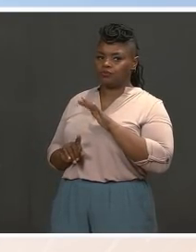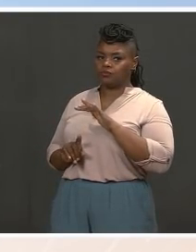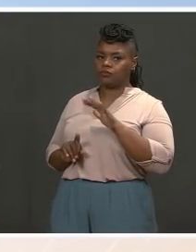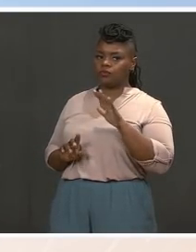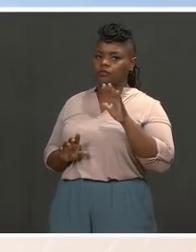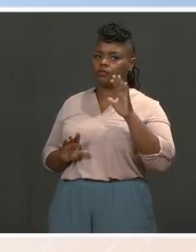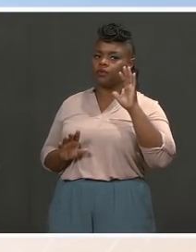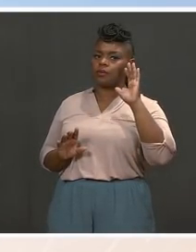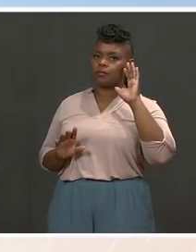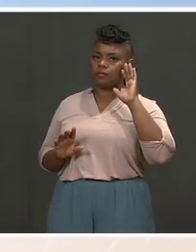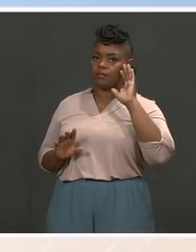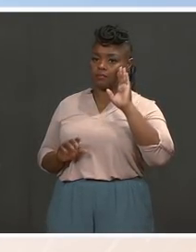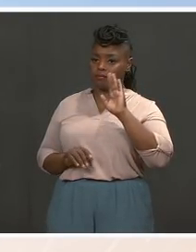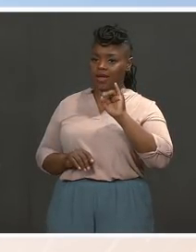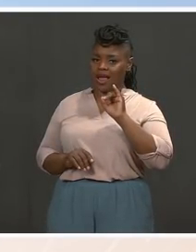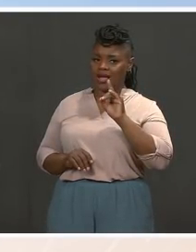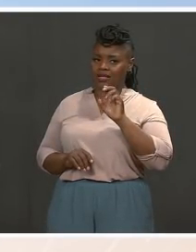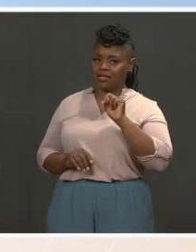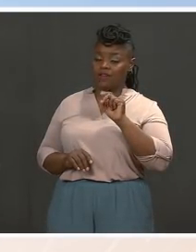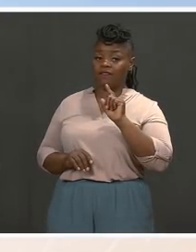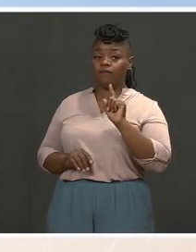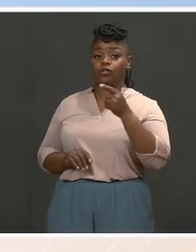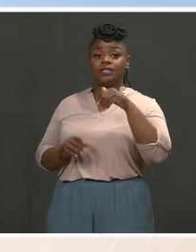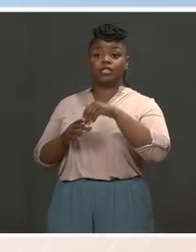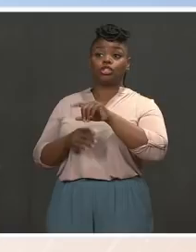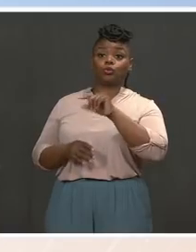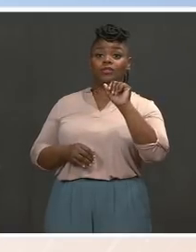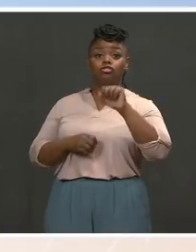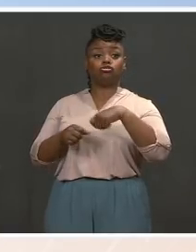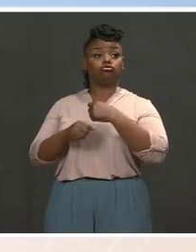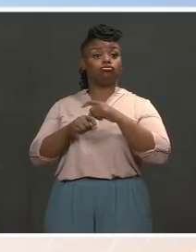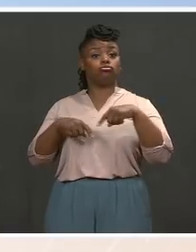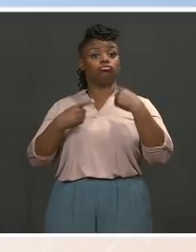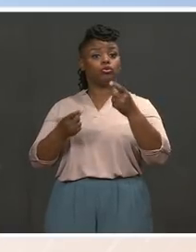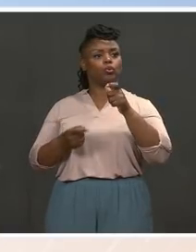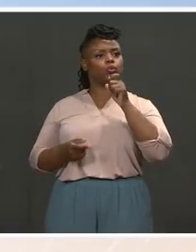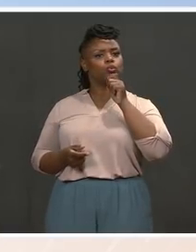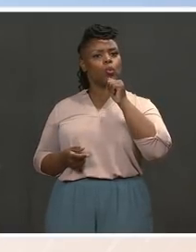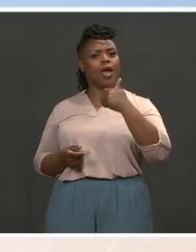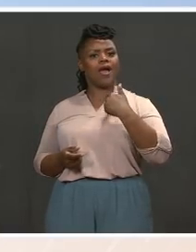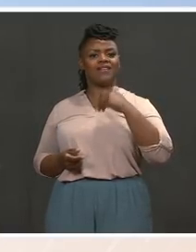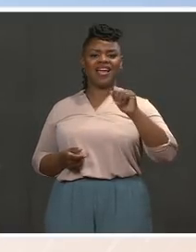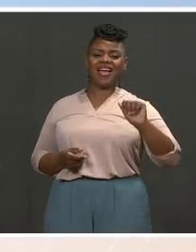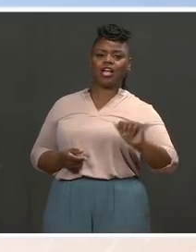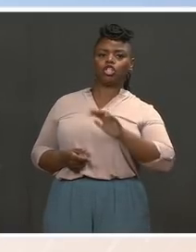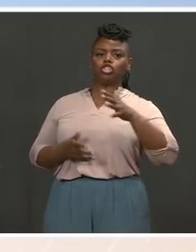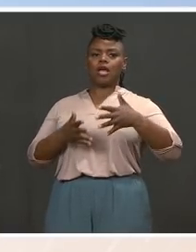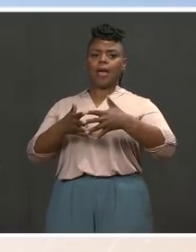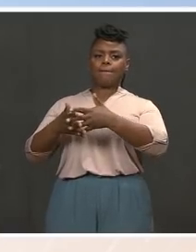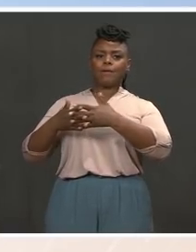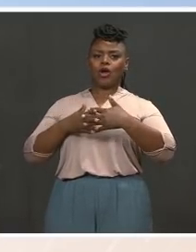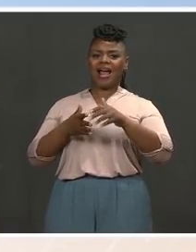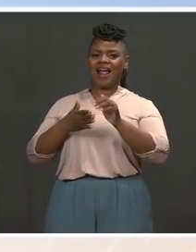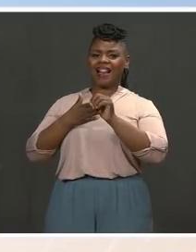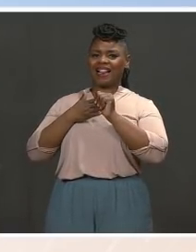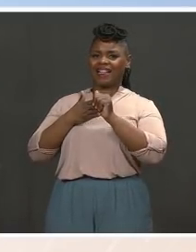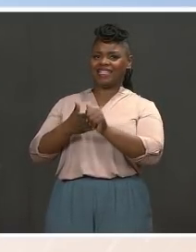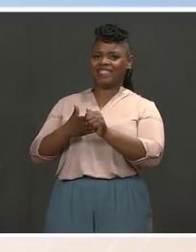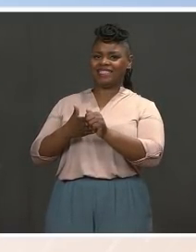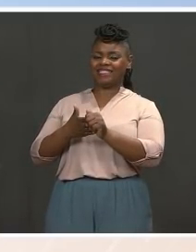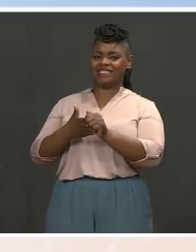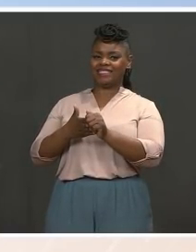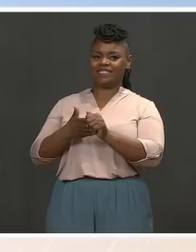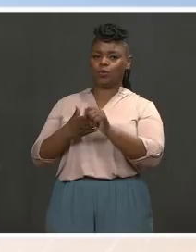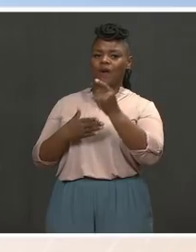in 20 years to not have an Asian American lead, one of the 15 executive departments in the Cabinet. So how does the White House square that